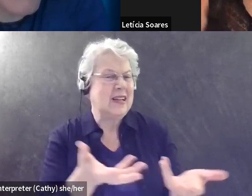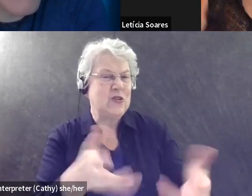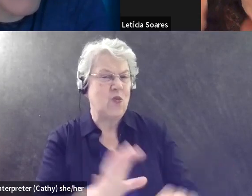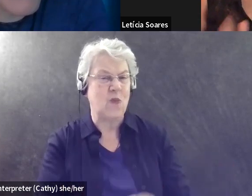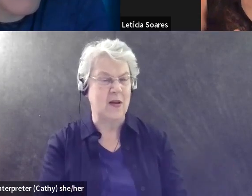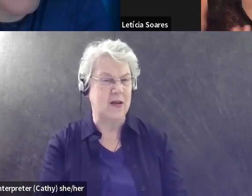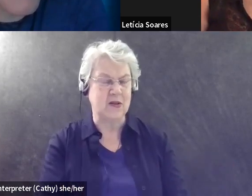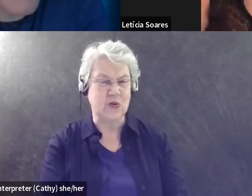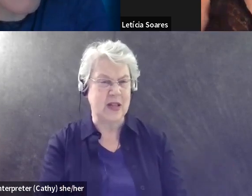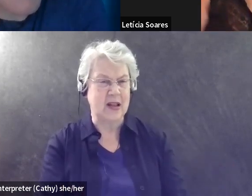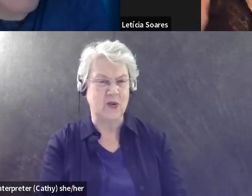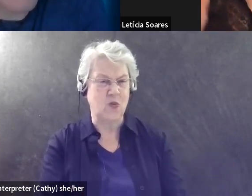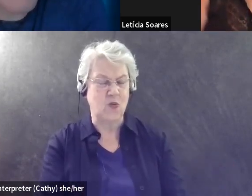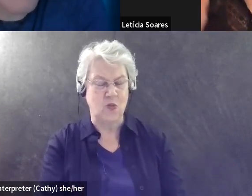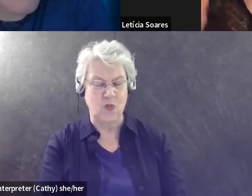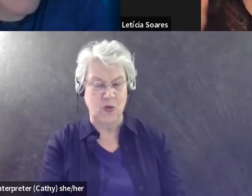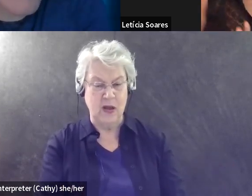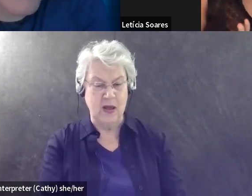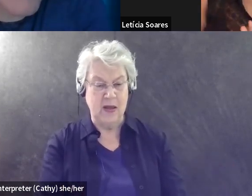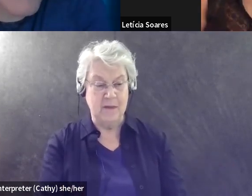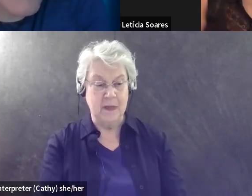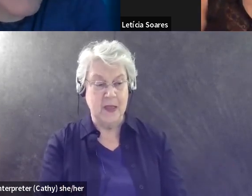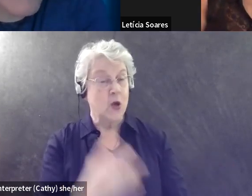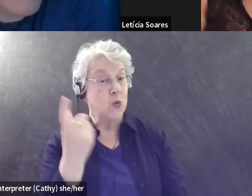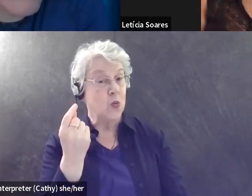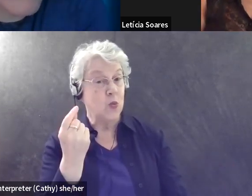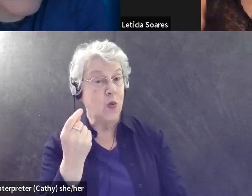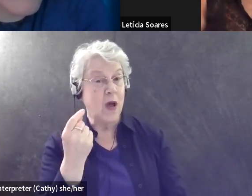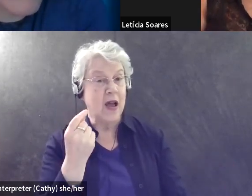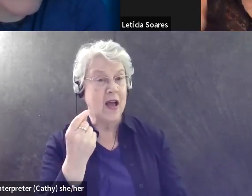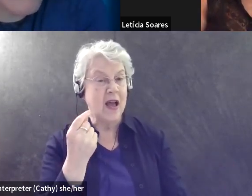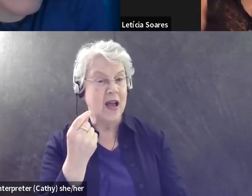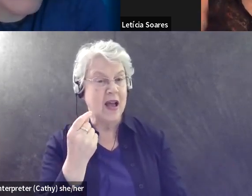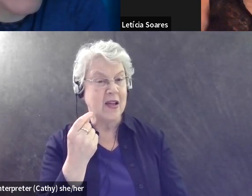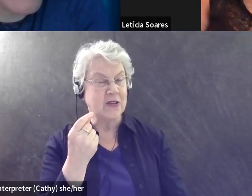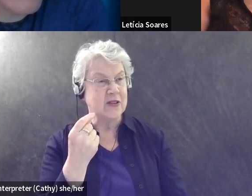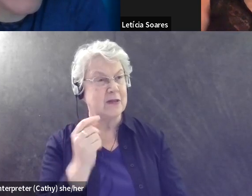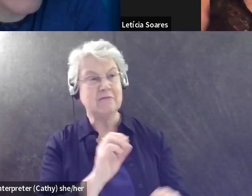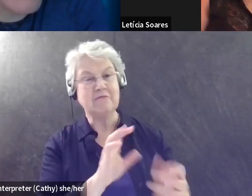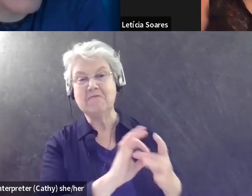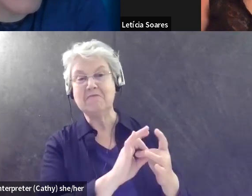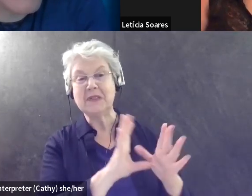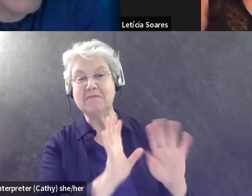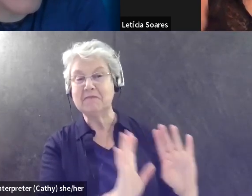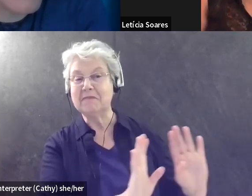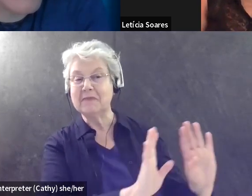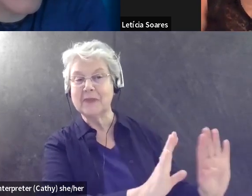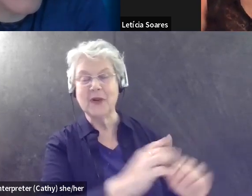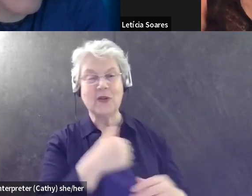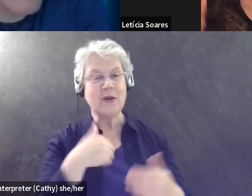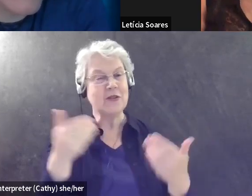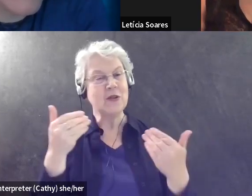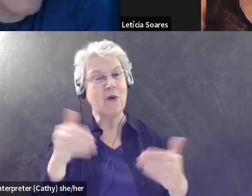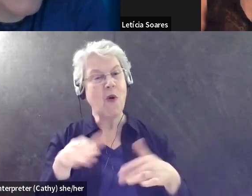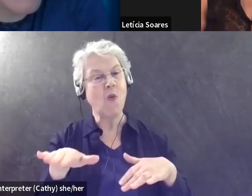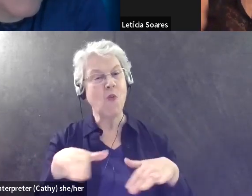doing that at all. Uh, so I just, I just let go of that and I just walk in a very